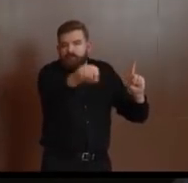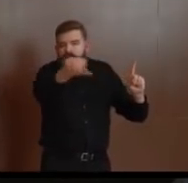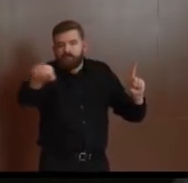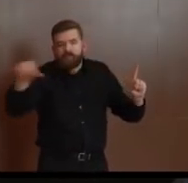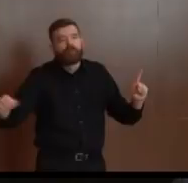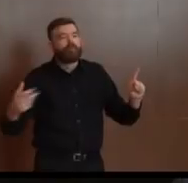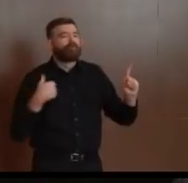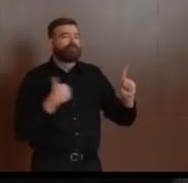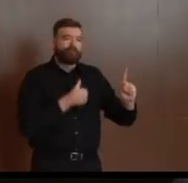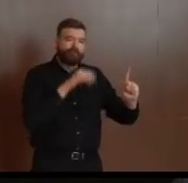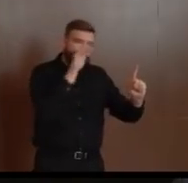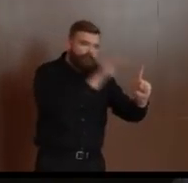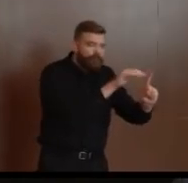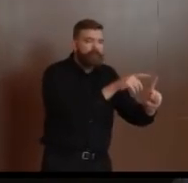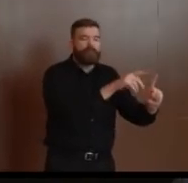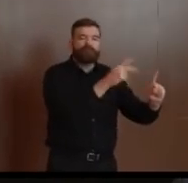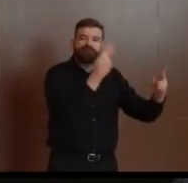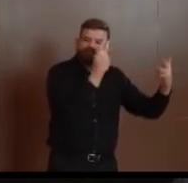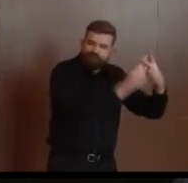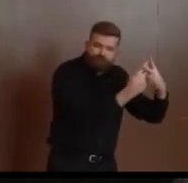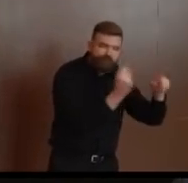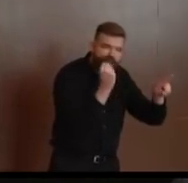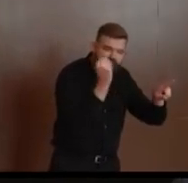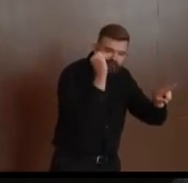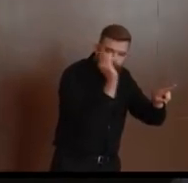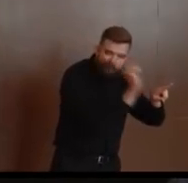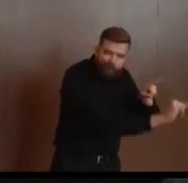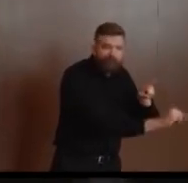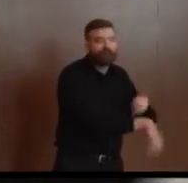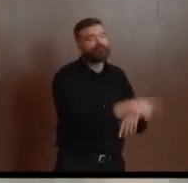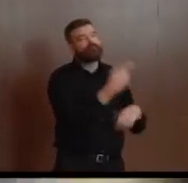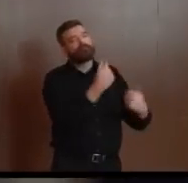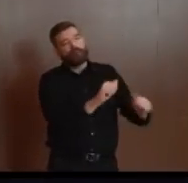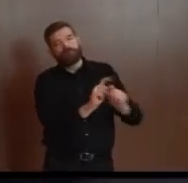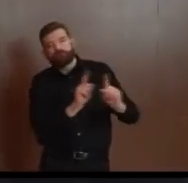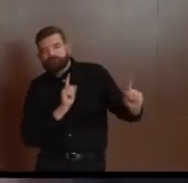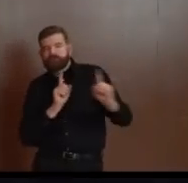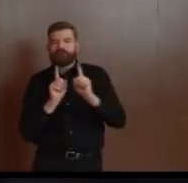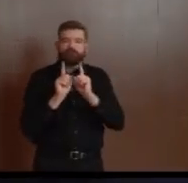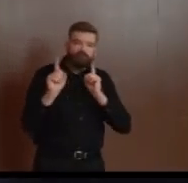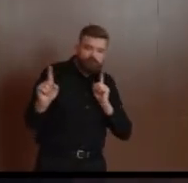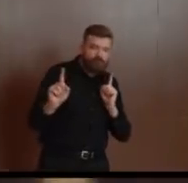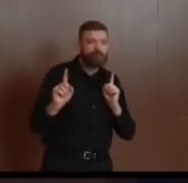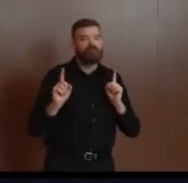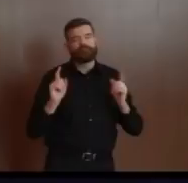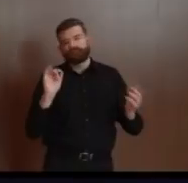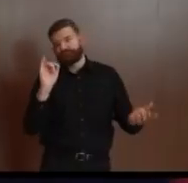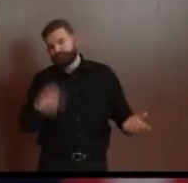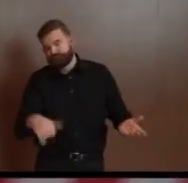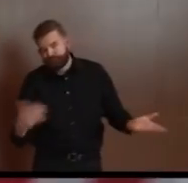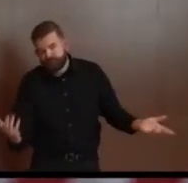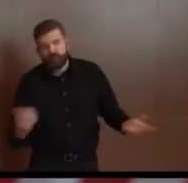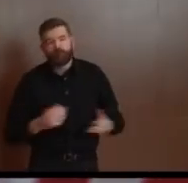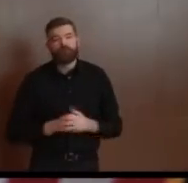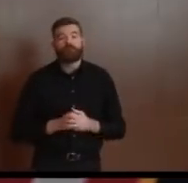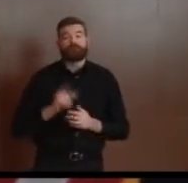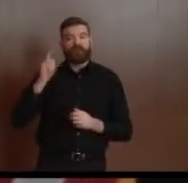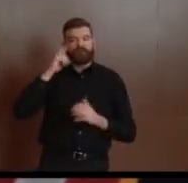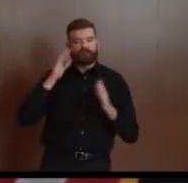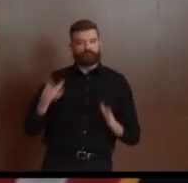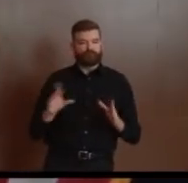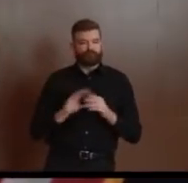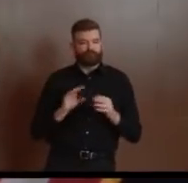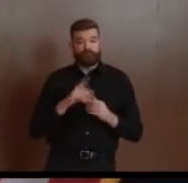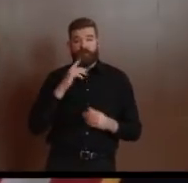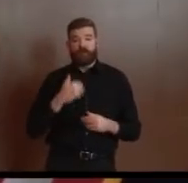that have been employed already in the state. You make a fair point. There are still four counties with single-digit cases. The reality,